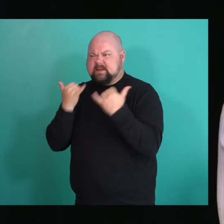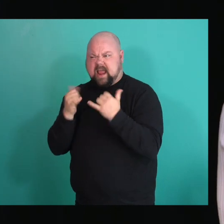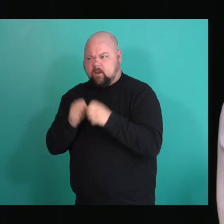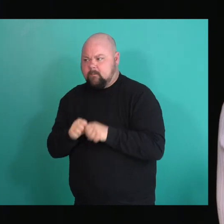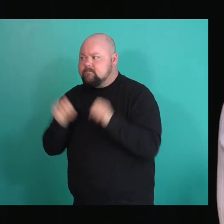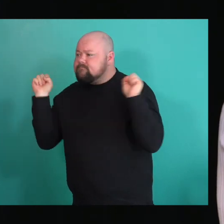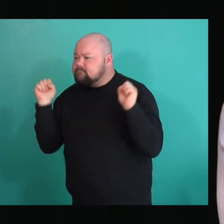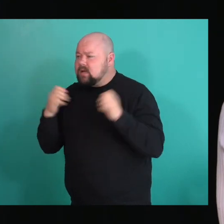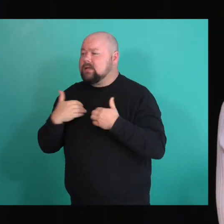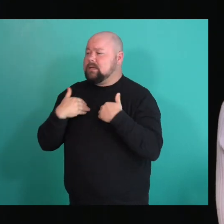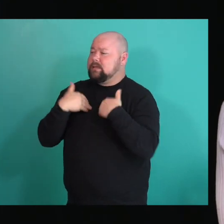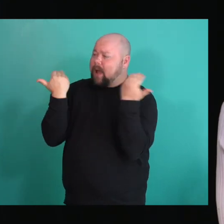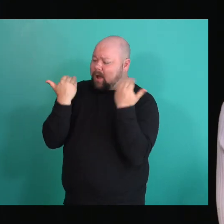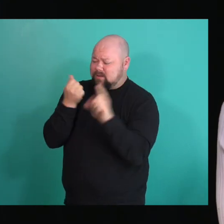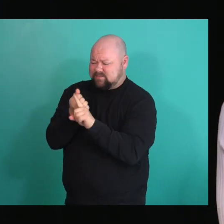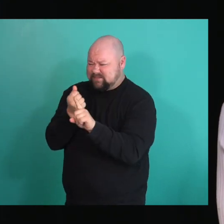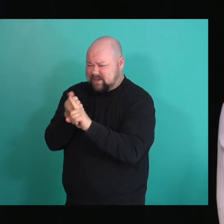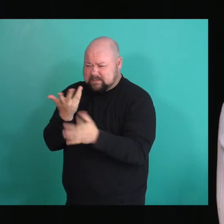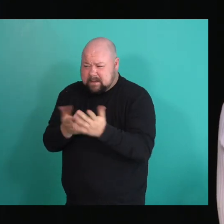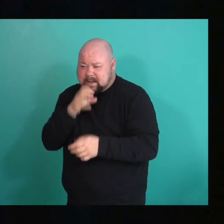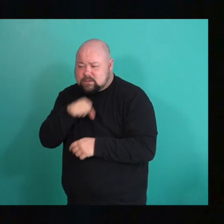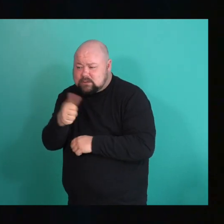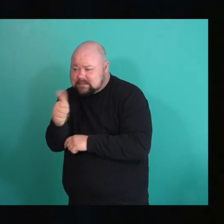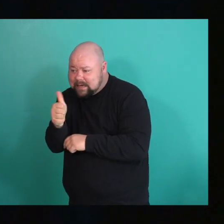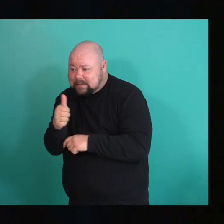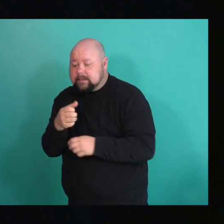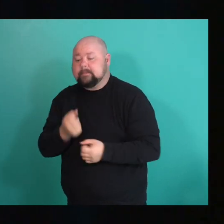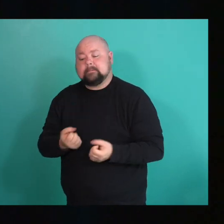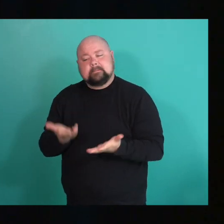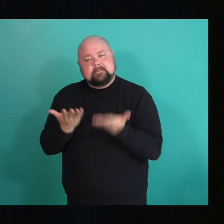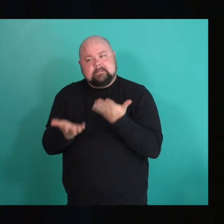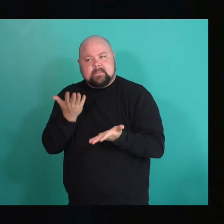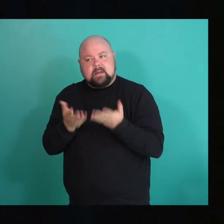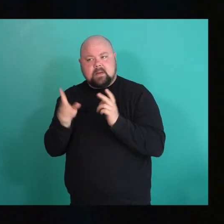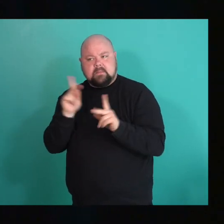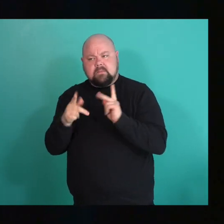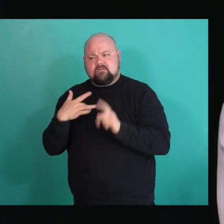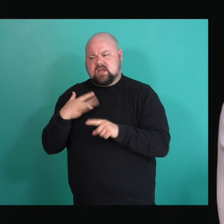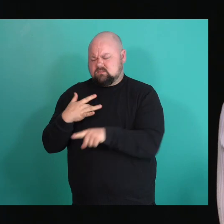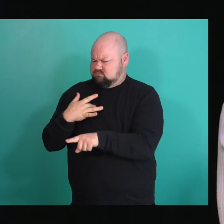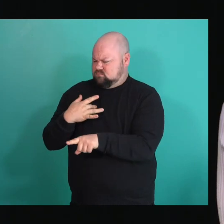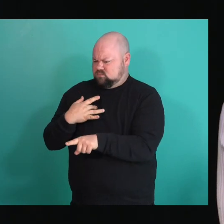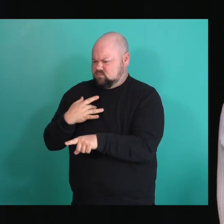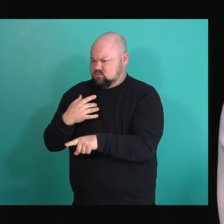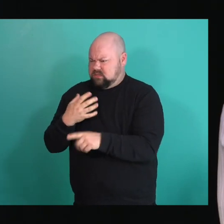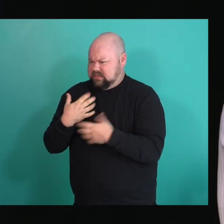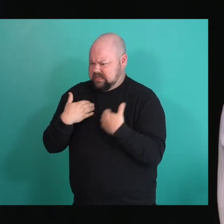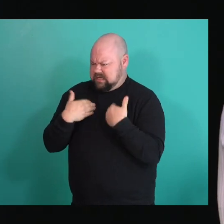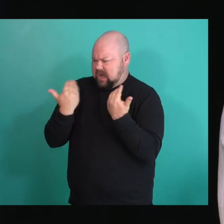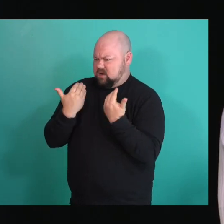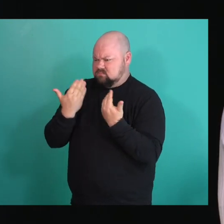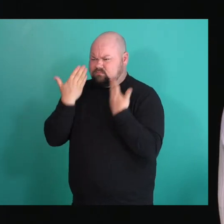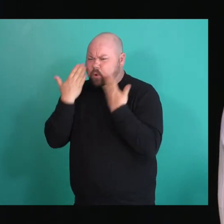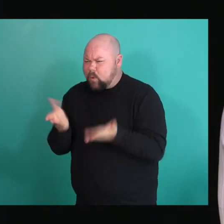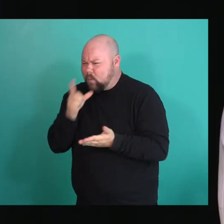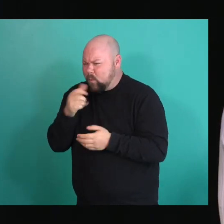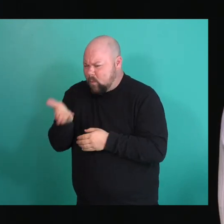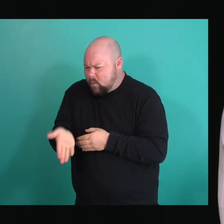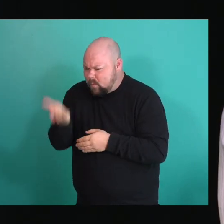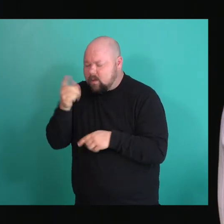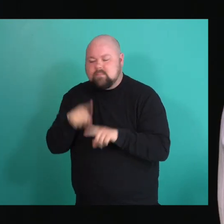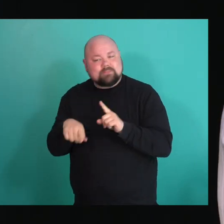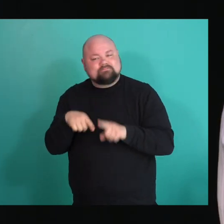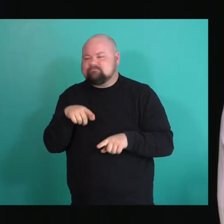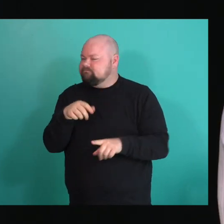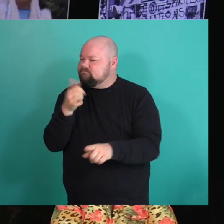old. And a lot of people will say, you know, that's too young. Like, they don't know what they're talking about. I'm like, but they do. And it can change.